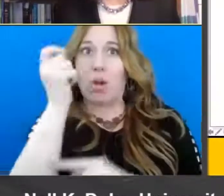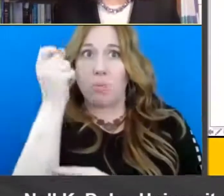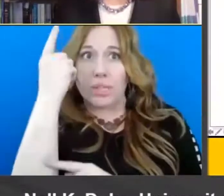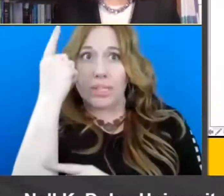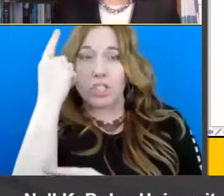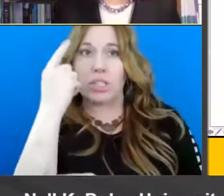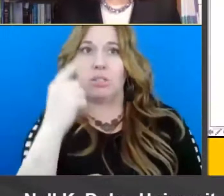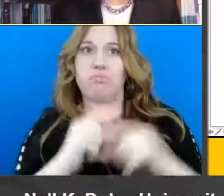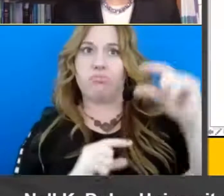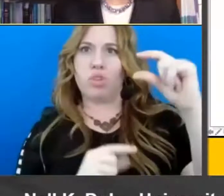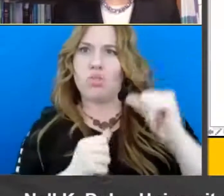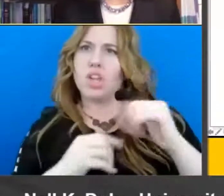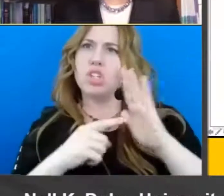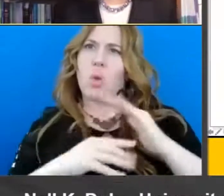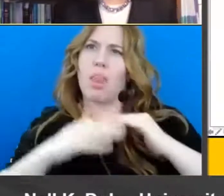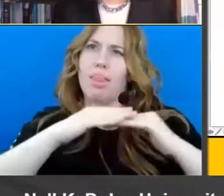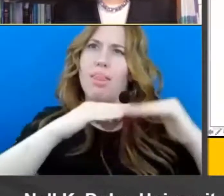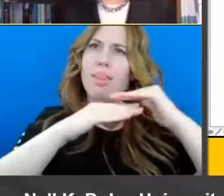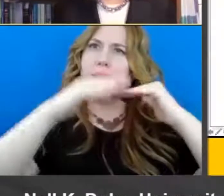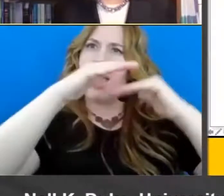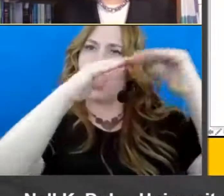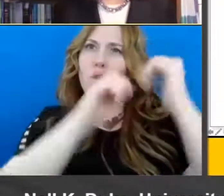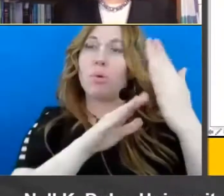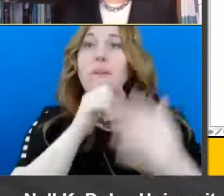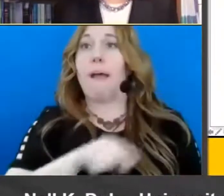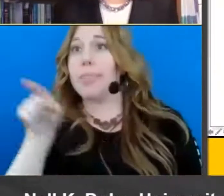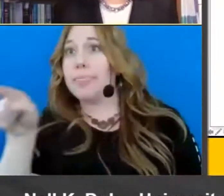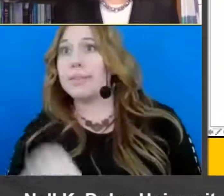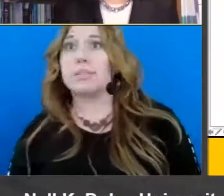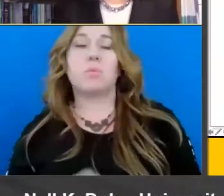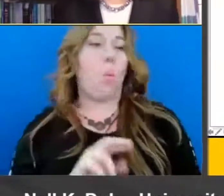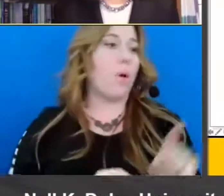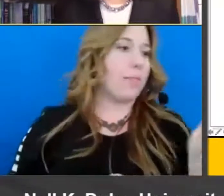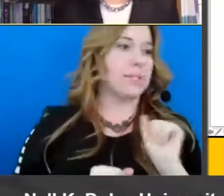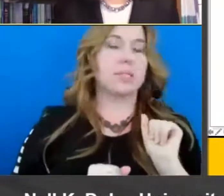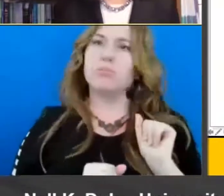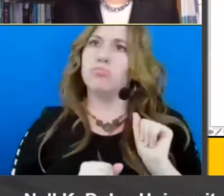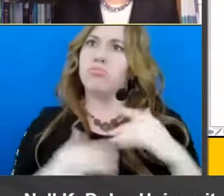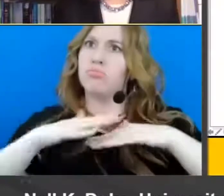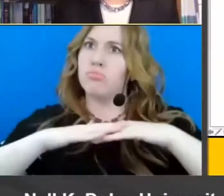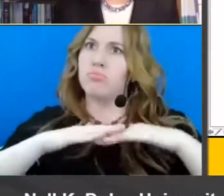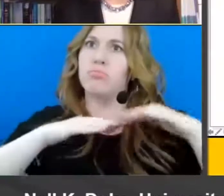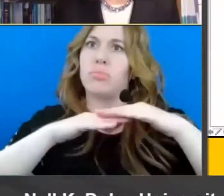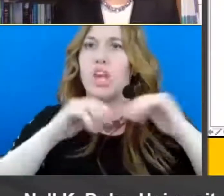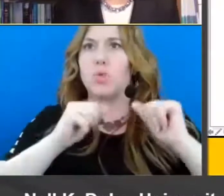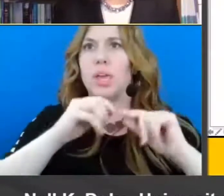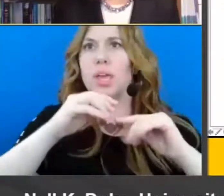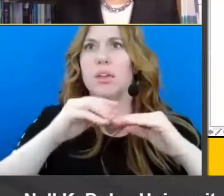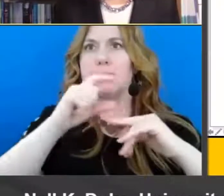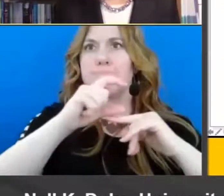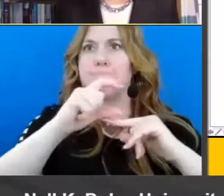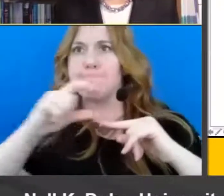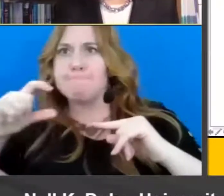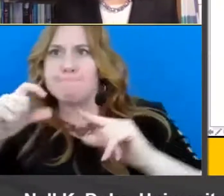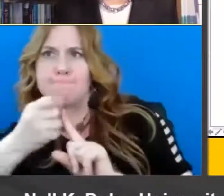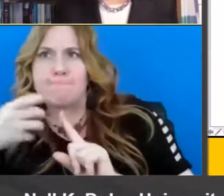this this layered approach rather than an either or approach and again allowing for these ribbons to be pulled in and out depending on the learner